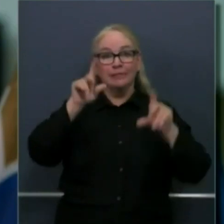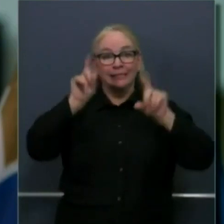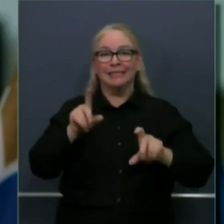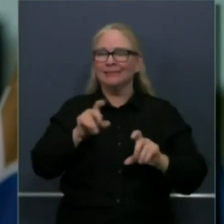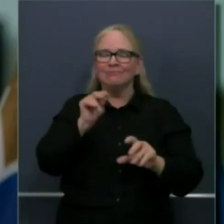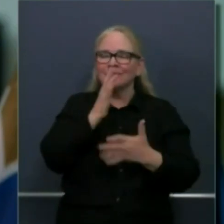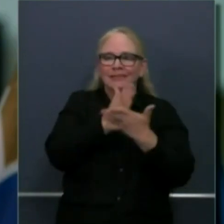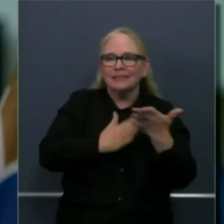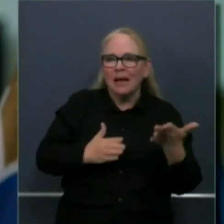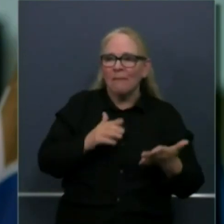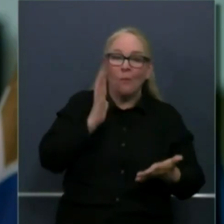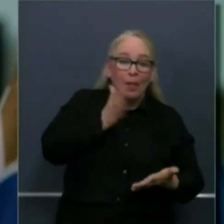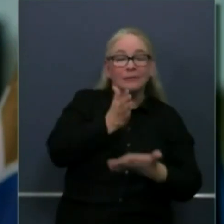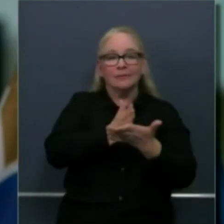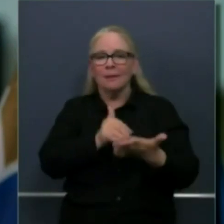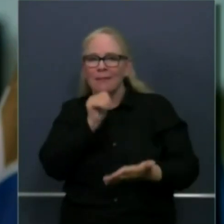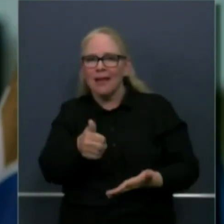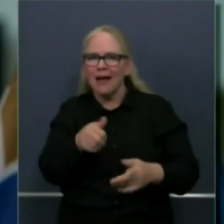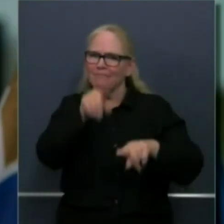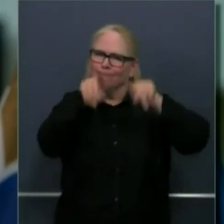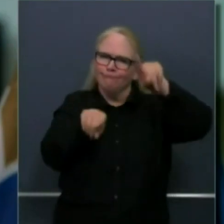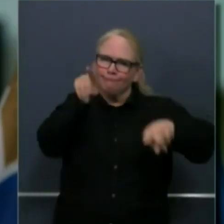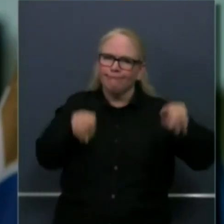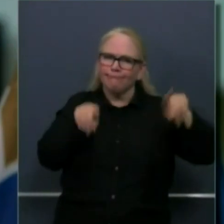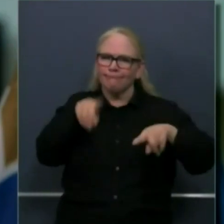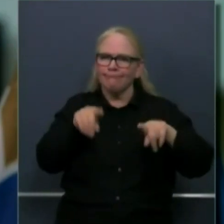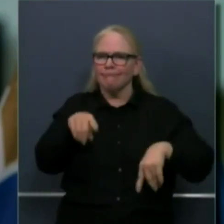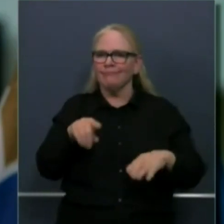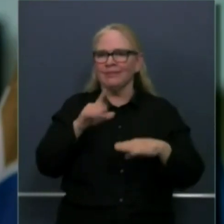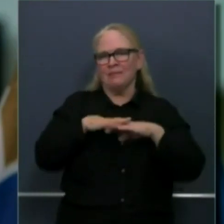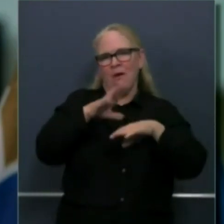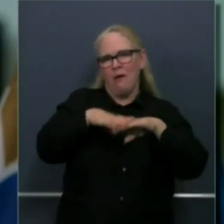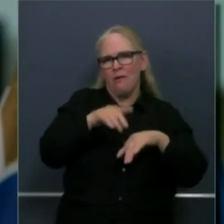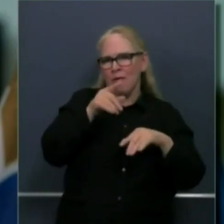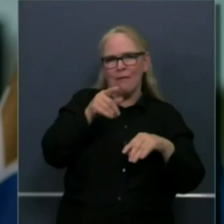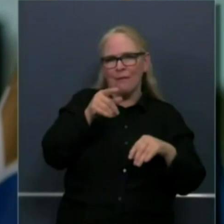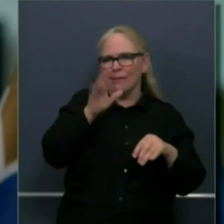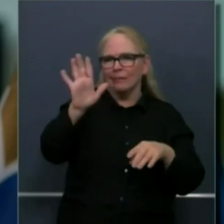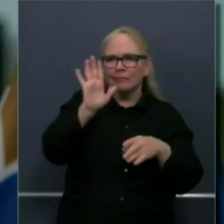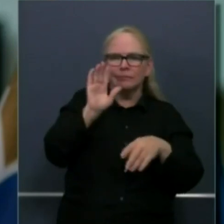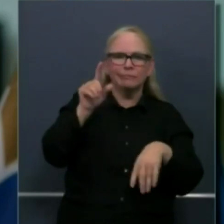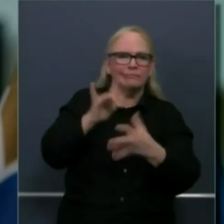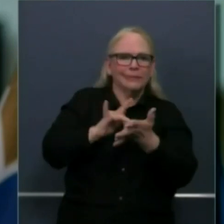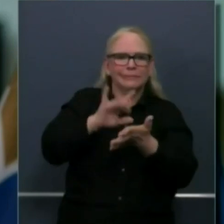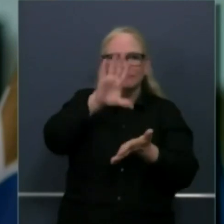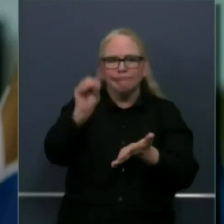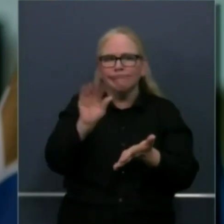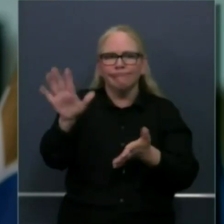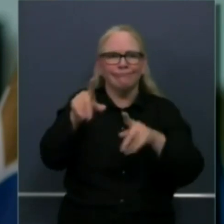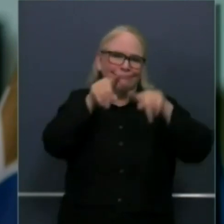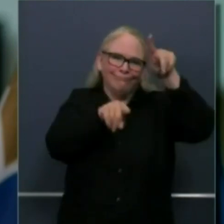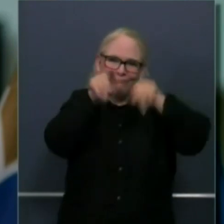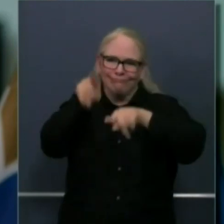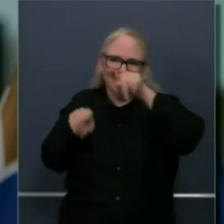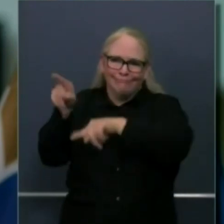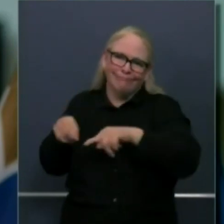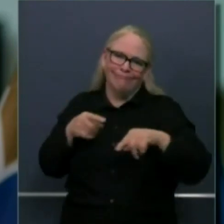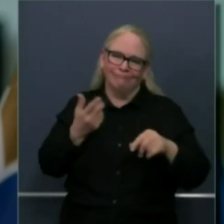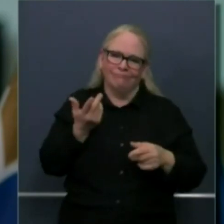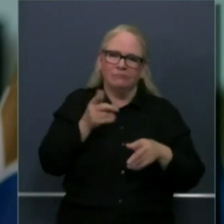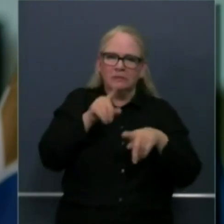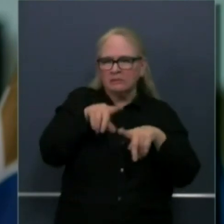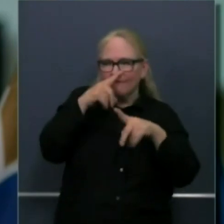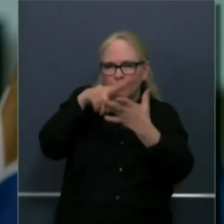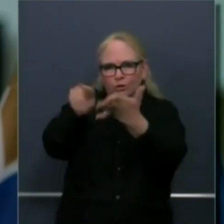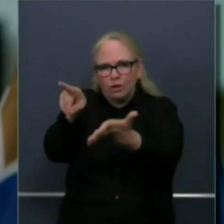it's a determination on the basis of each of these pharmacies whether or not they want to do this now know that pharmacists many of